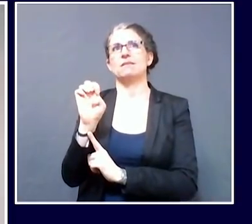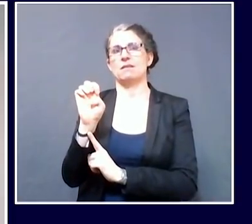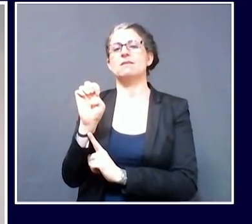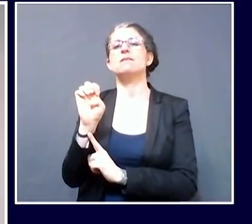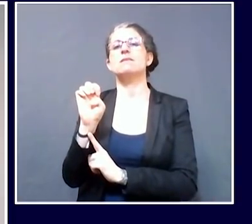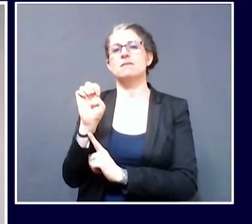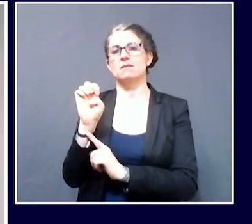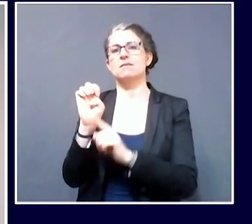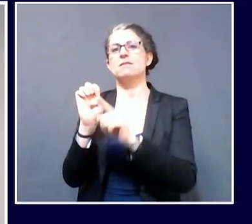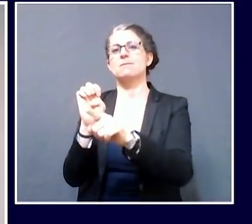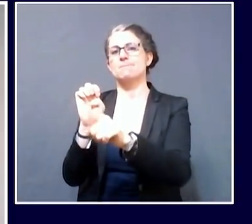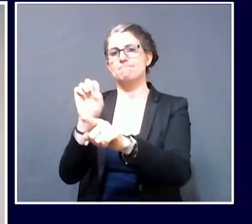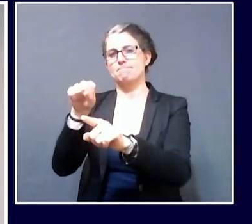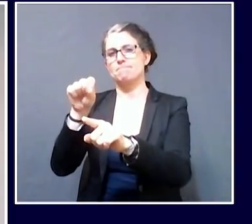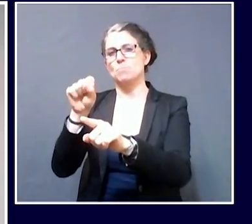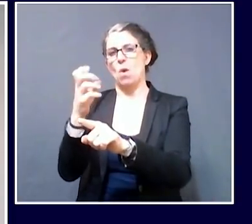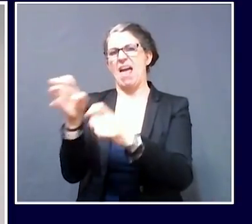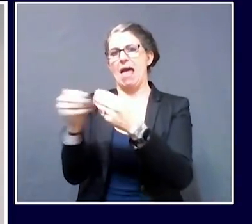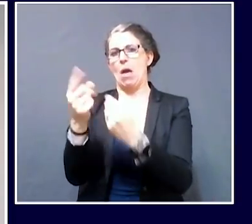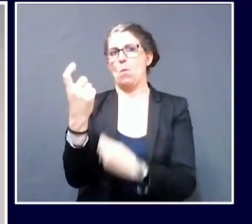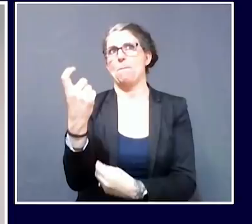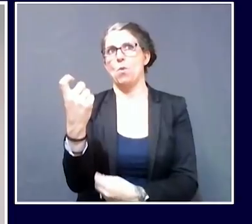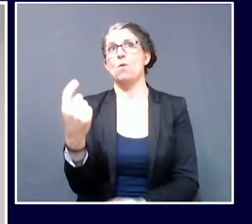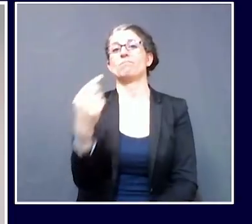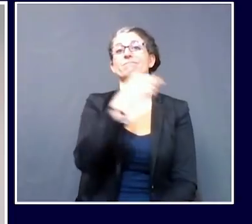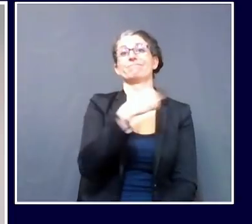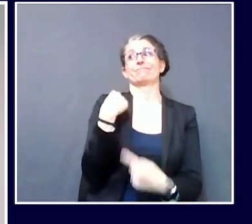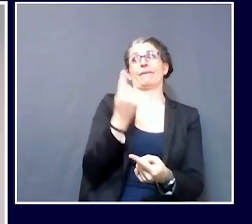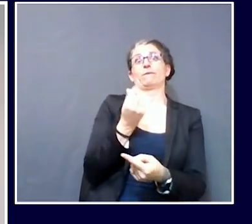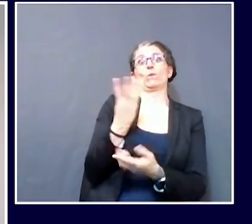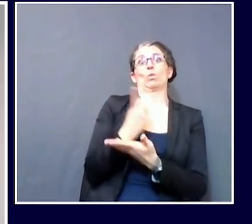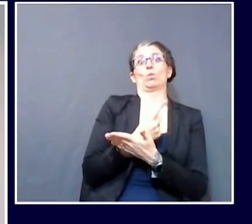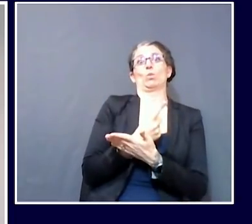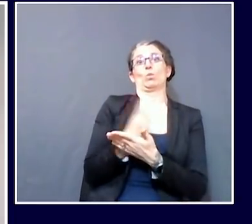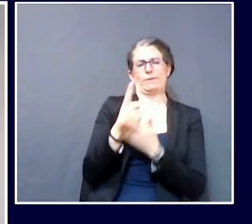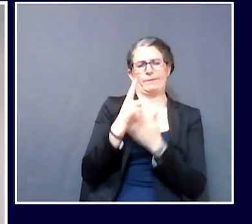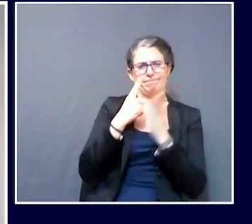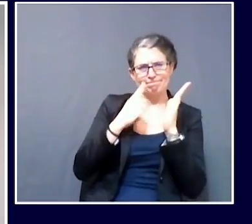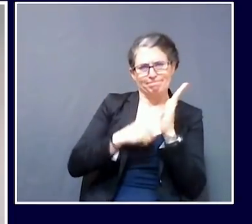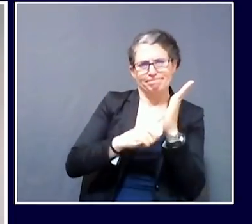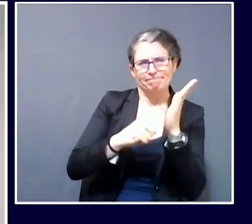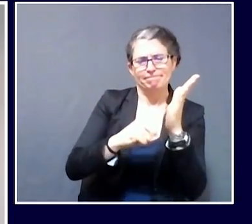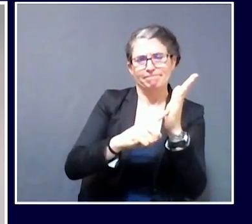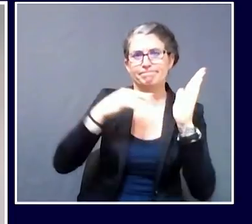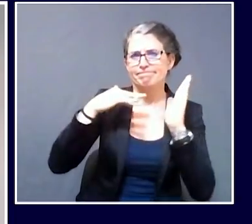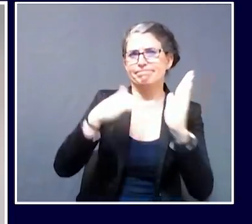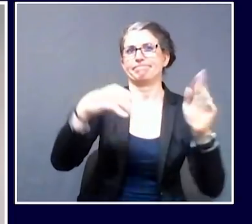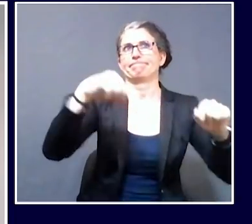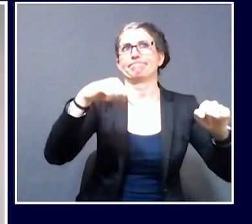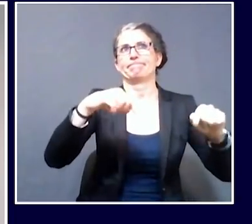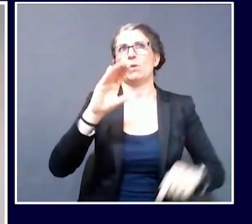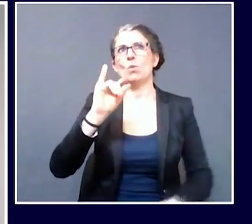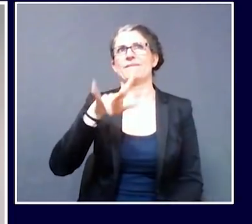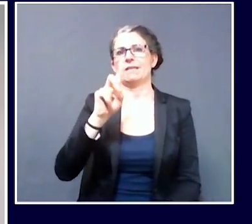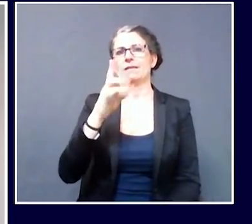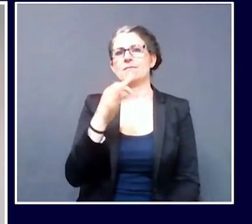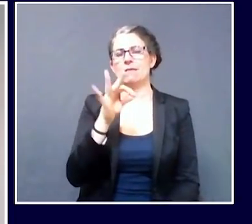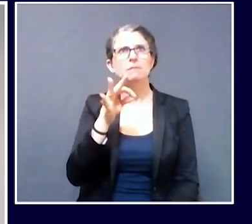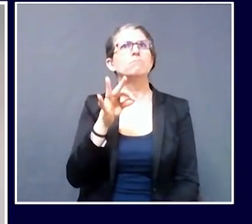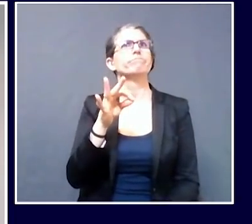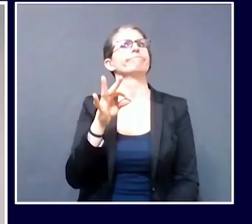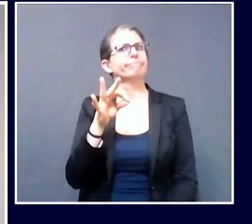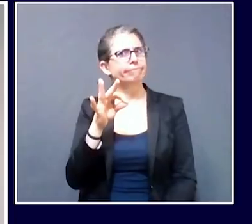just in the past few weeks with COVID-19 is emerging data that show that the